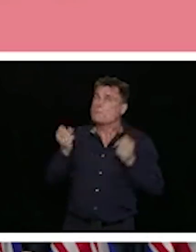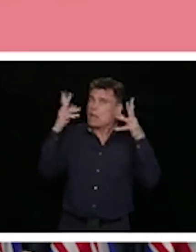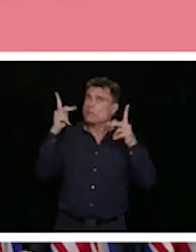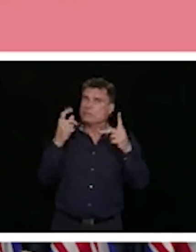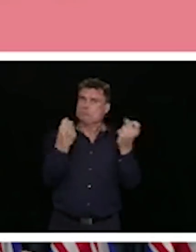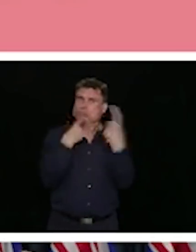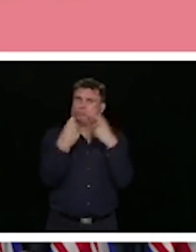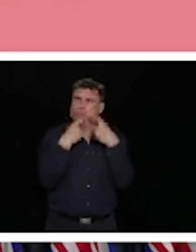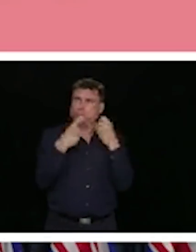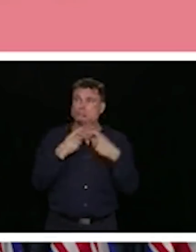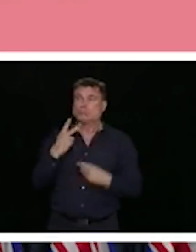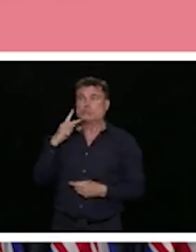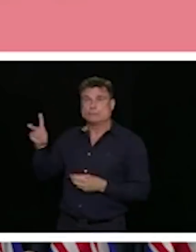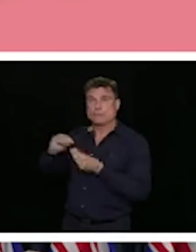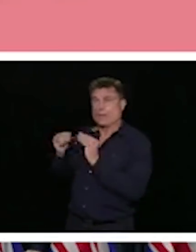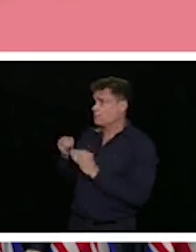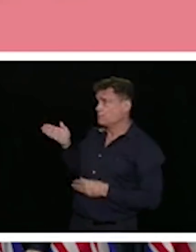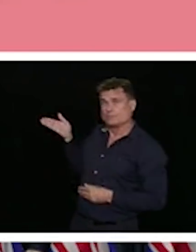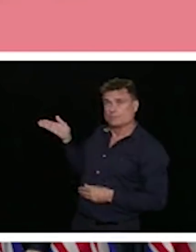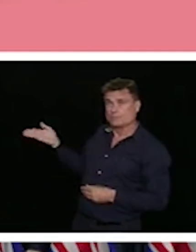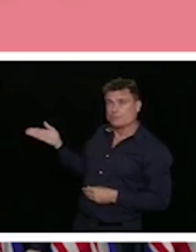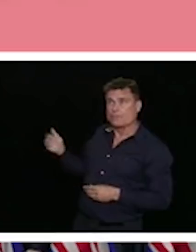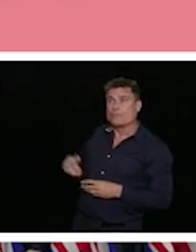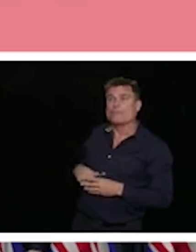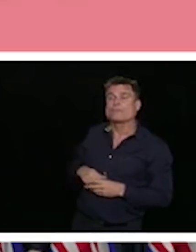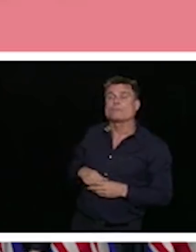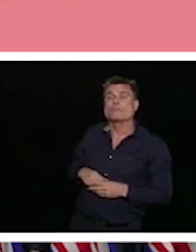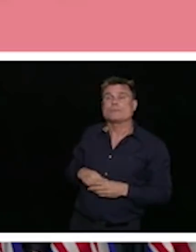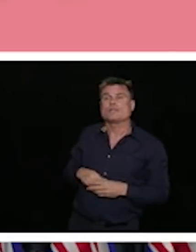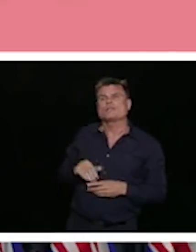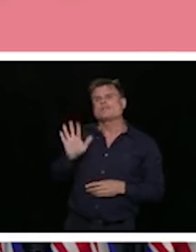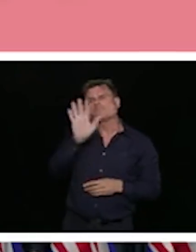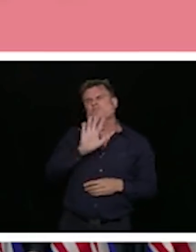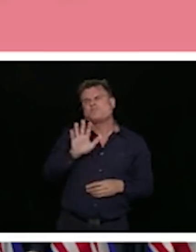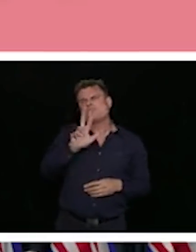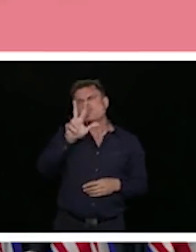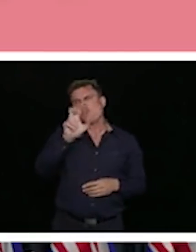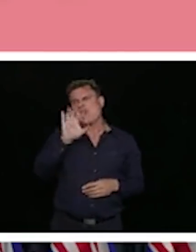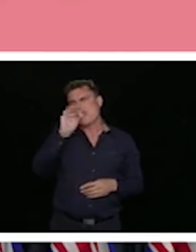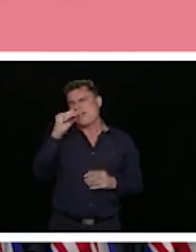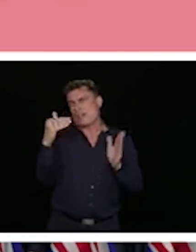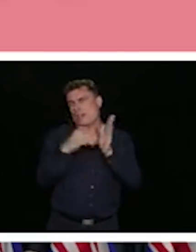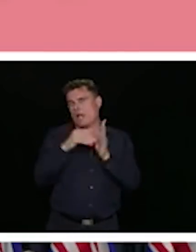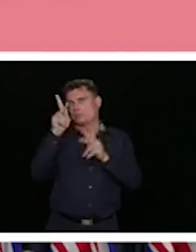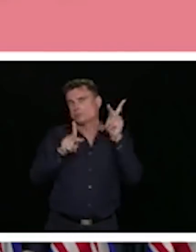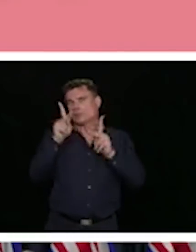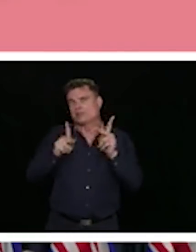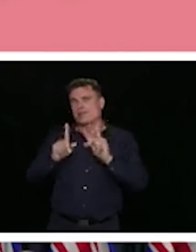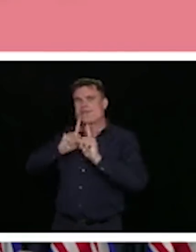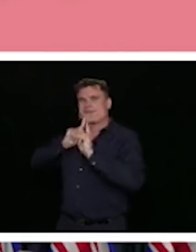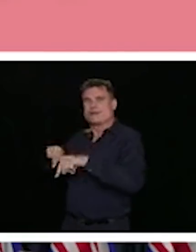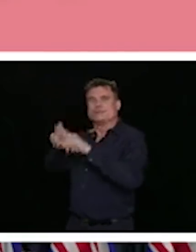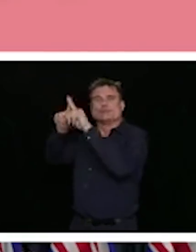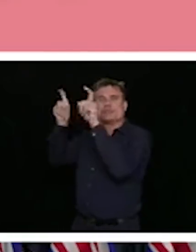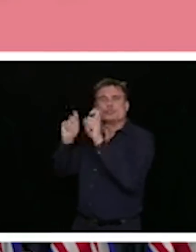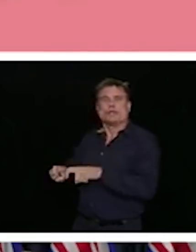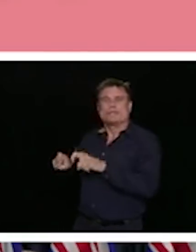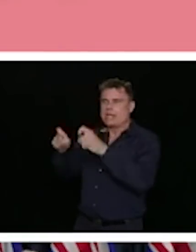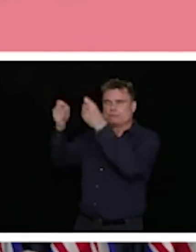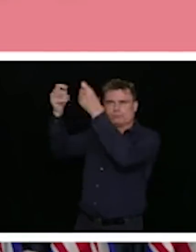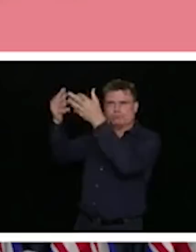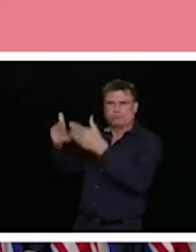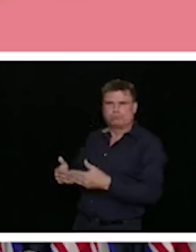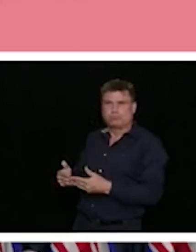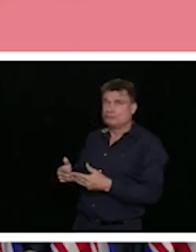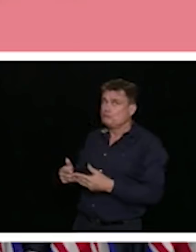Many people participated. Many am going to give you a sampling of the types of how that, how representative